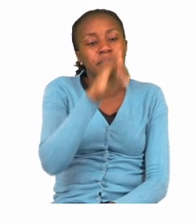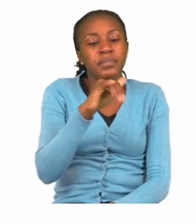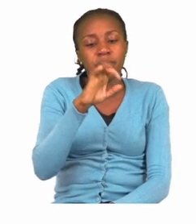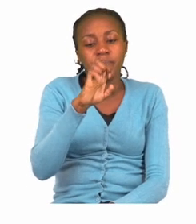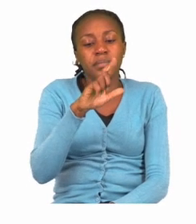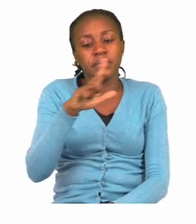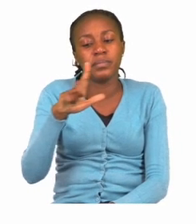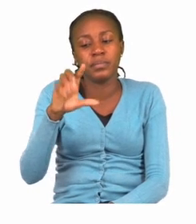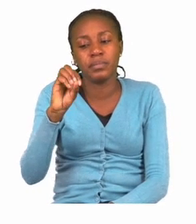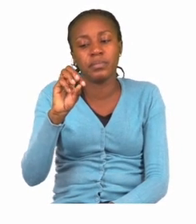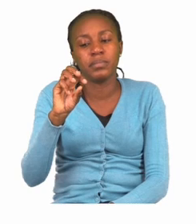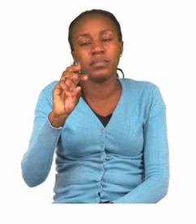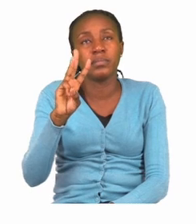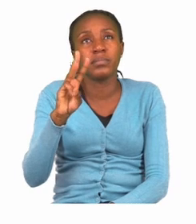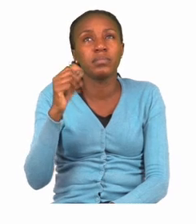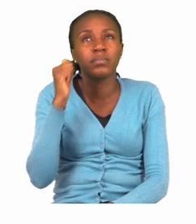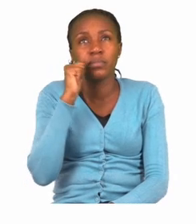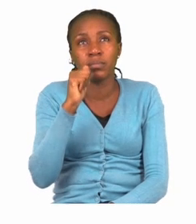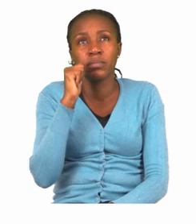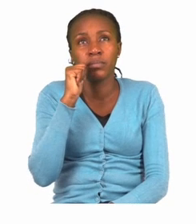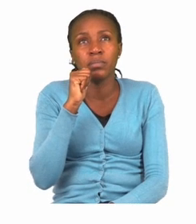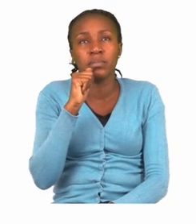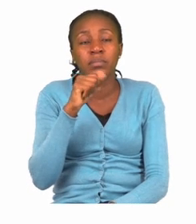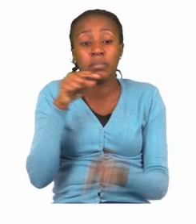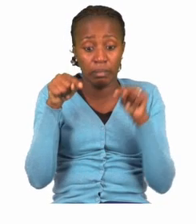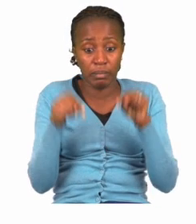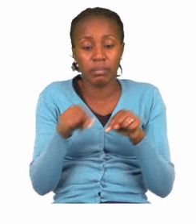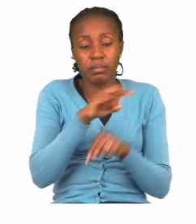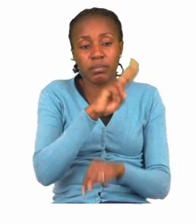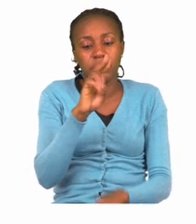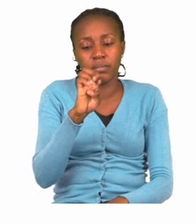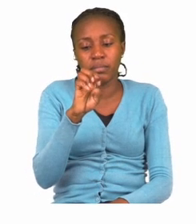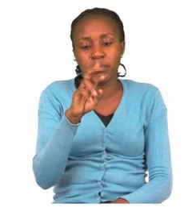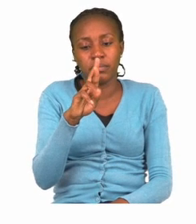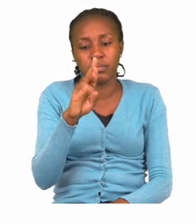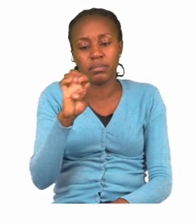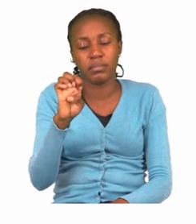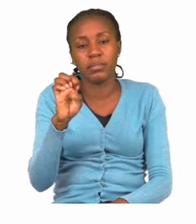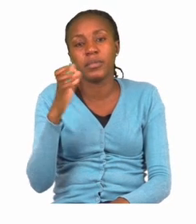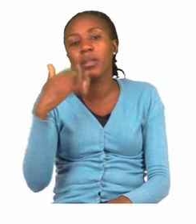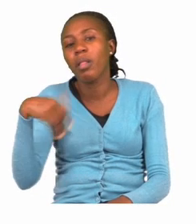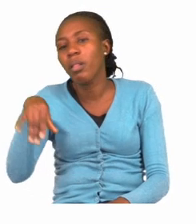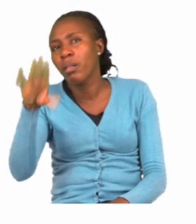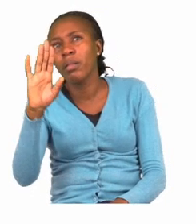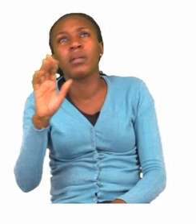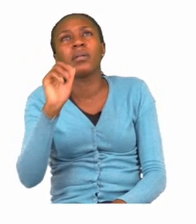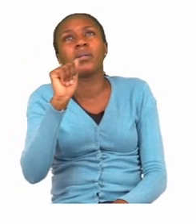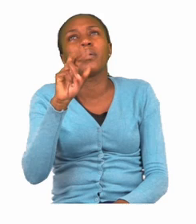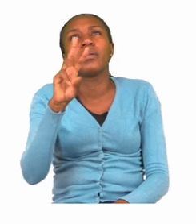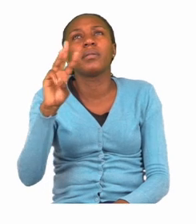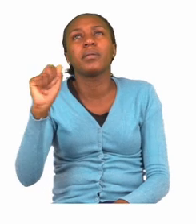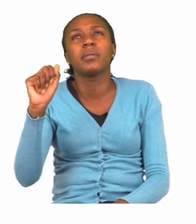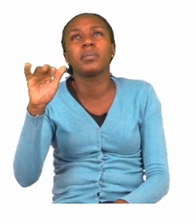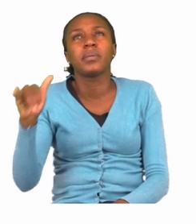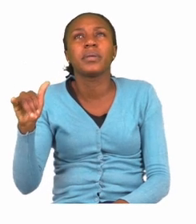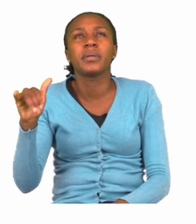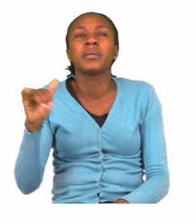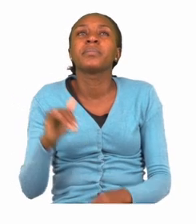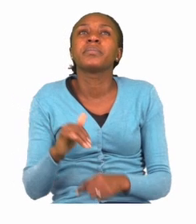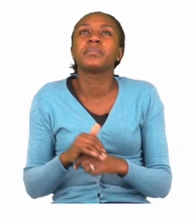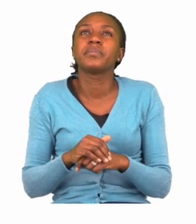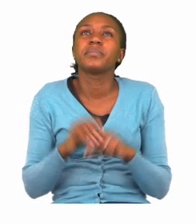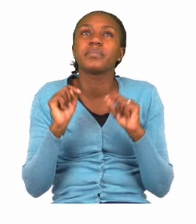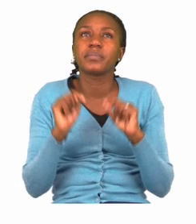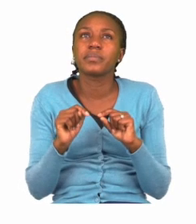yellow, here and away. Now it says you